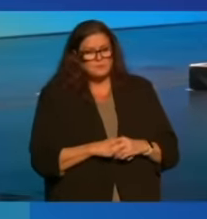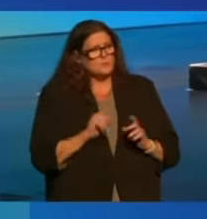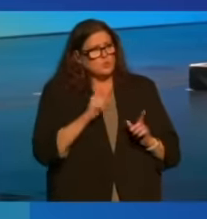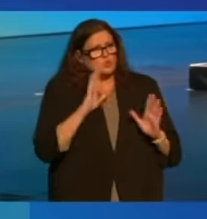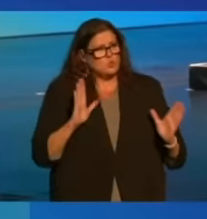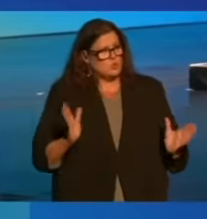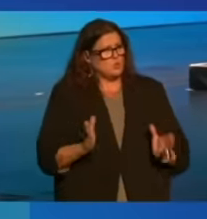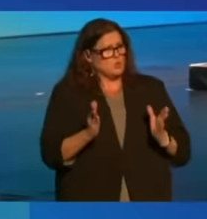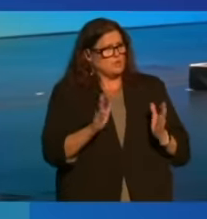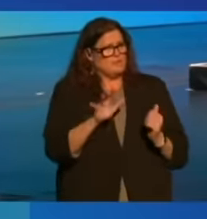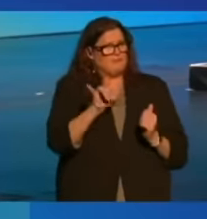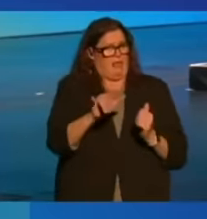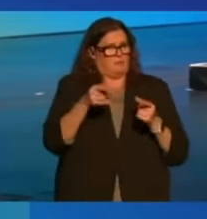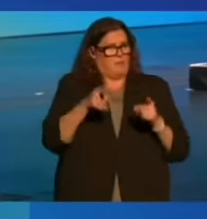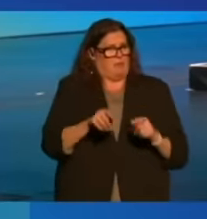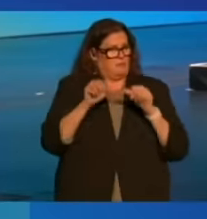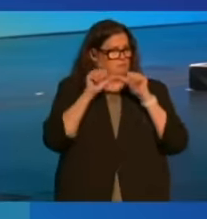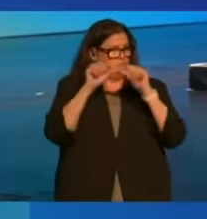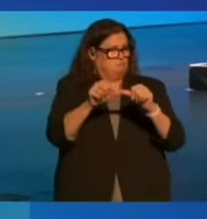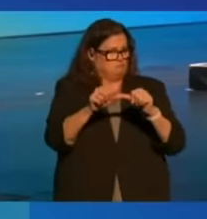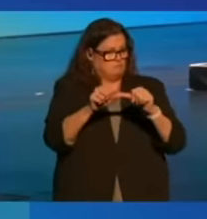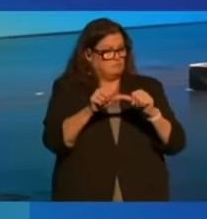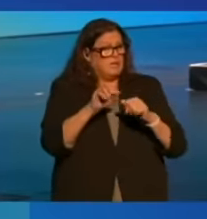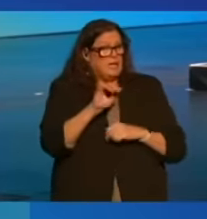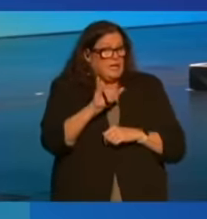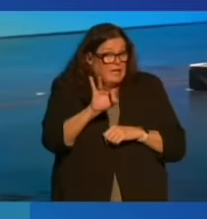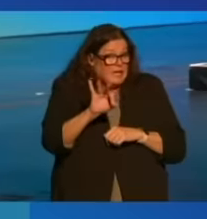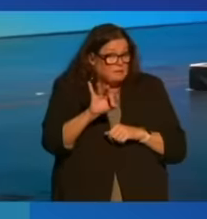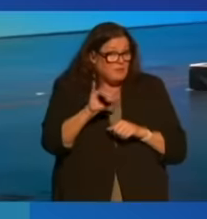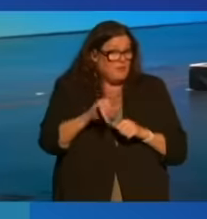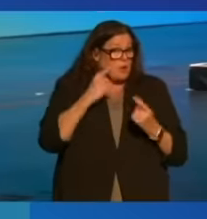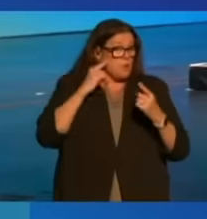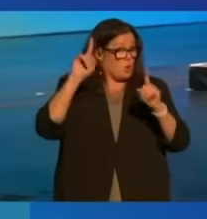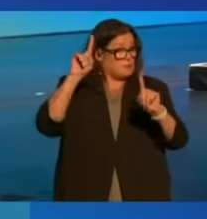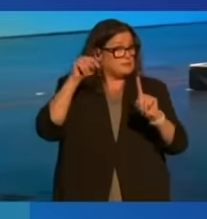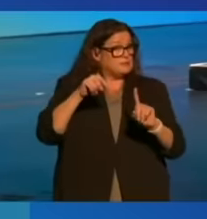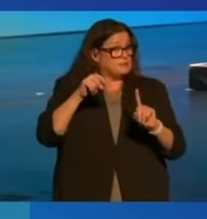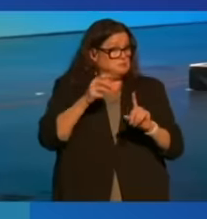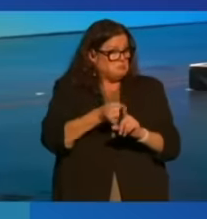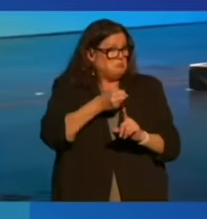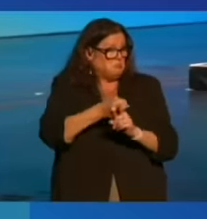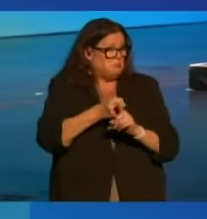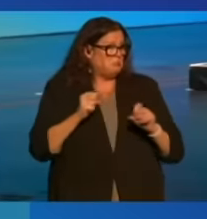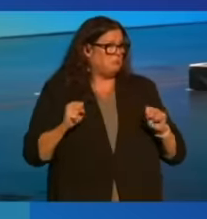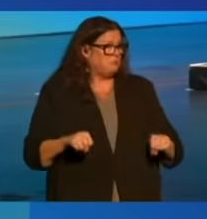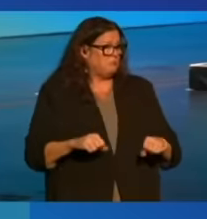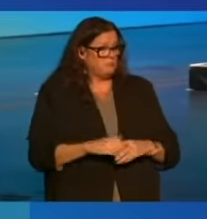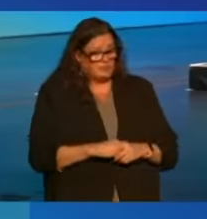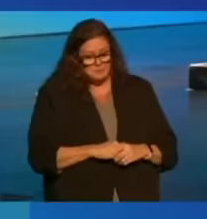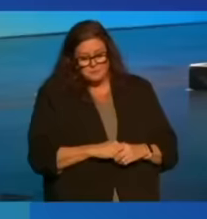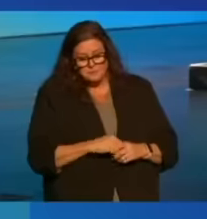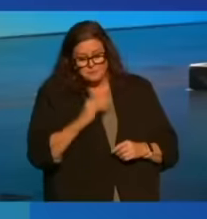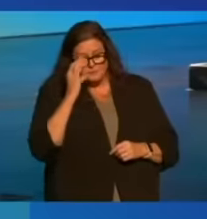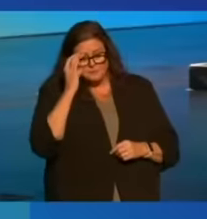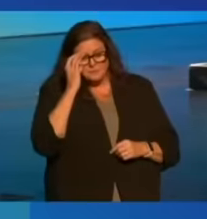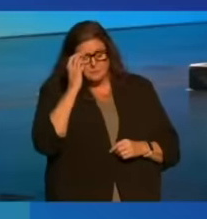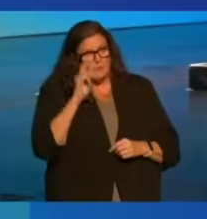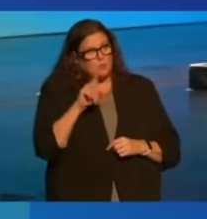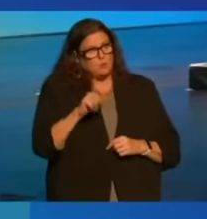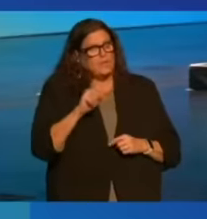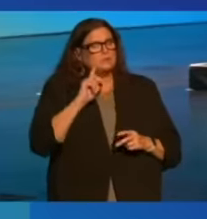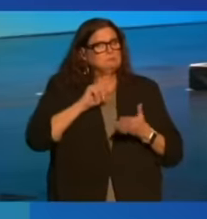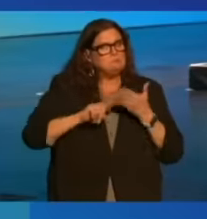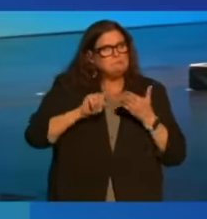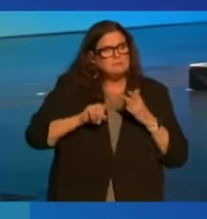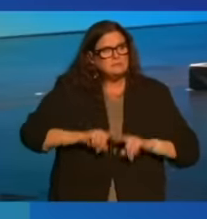encourage that. And If we can make that work, that could be impactful. We also need to